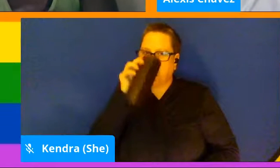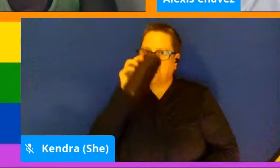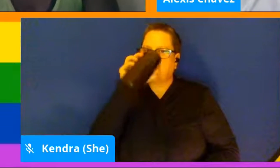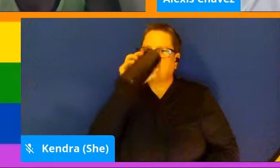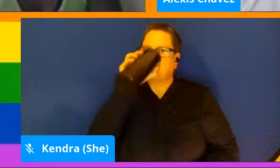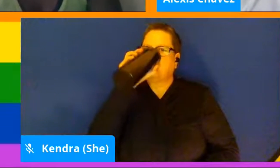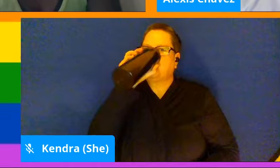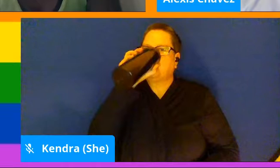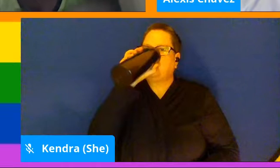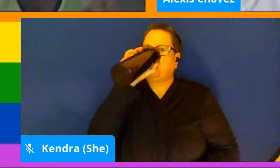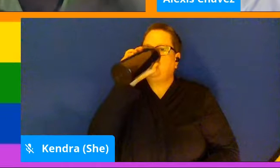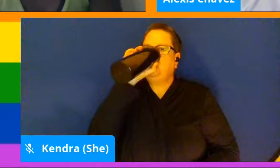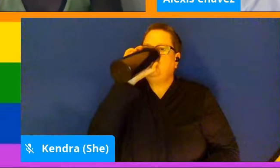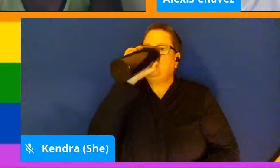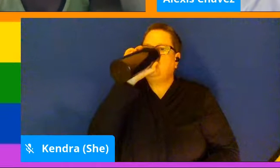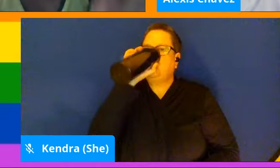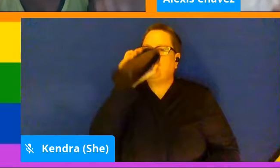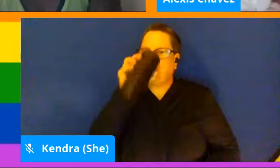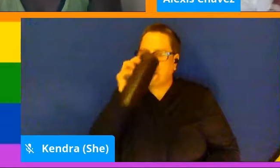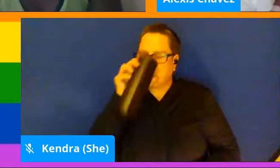I have one more question.